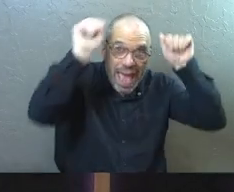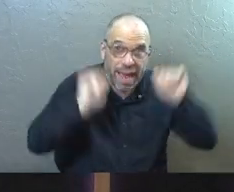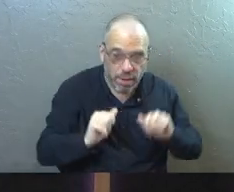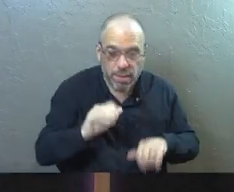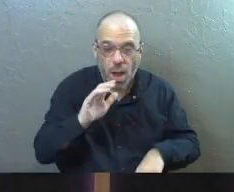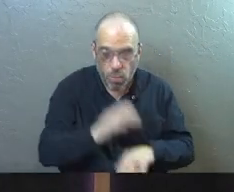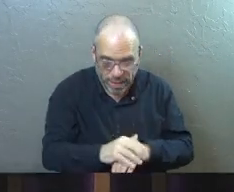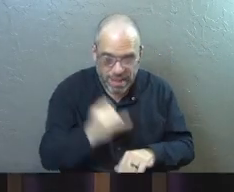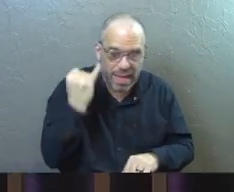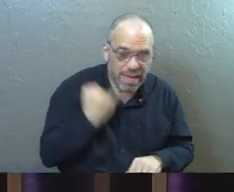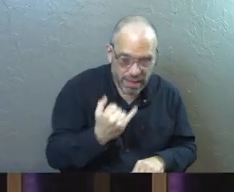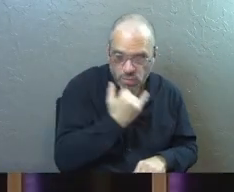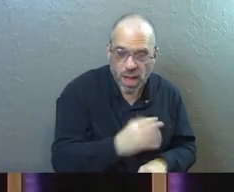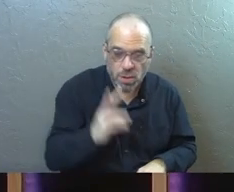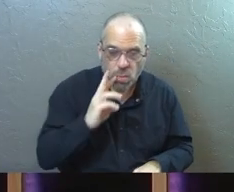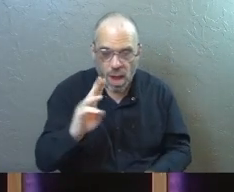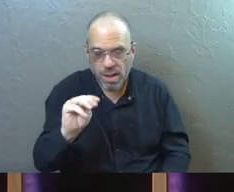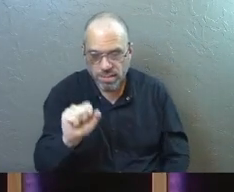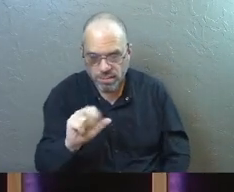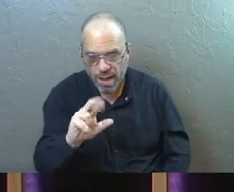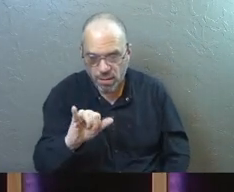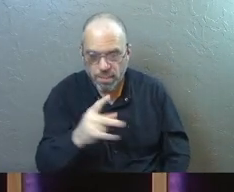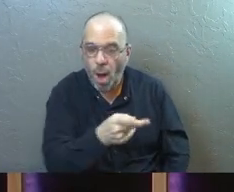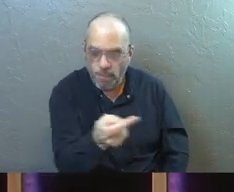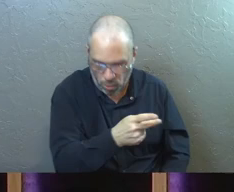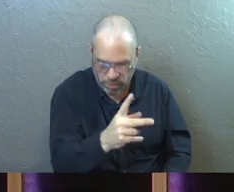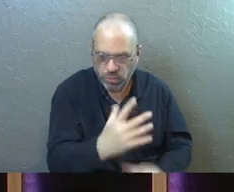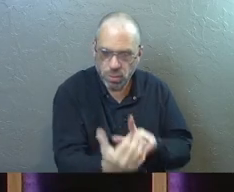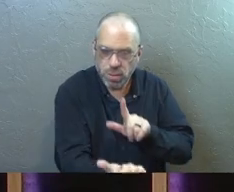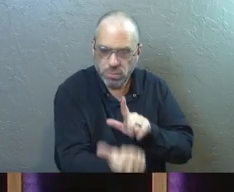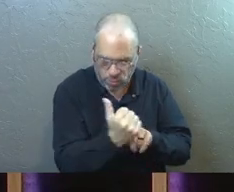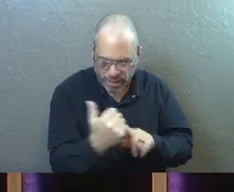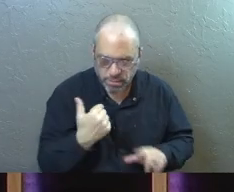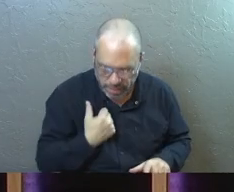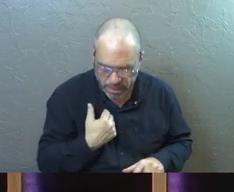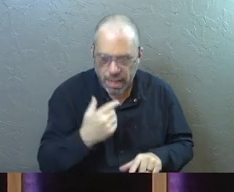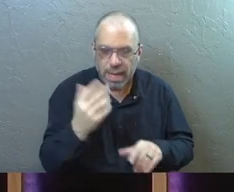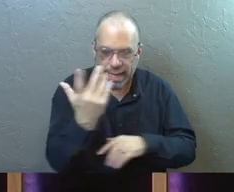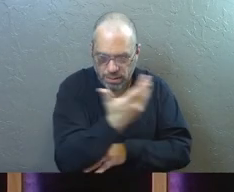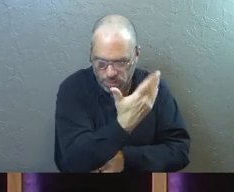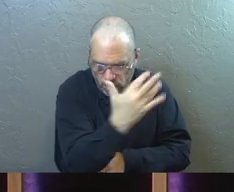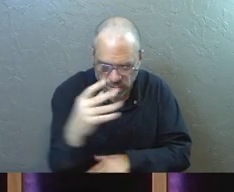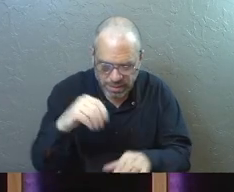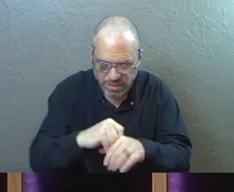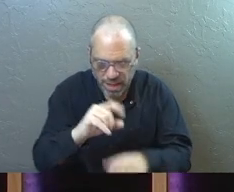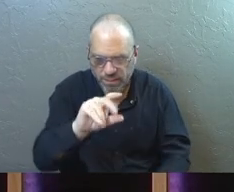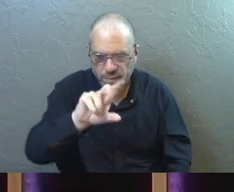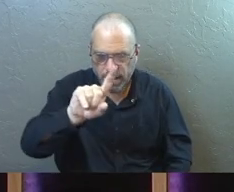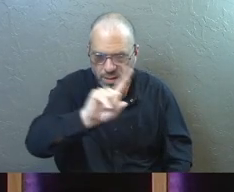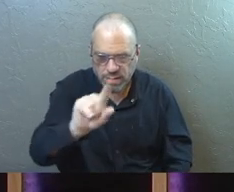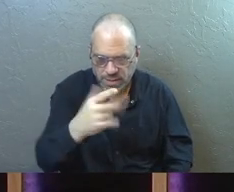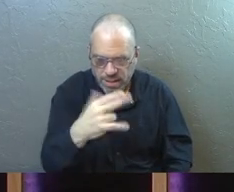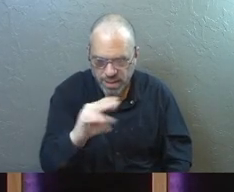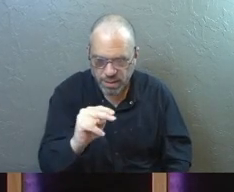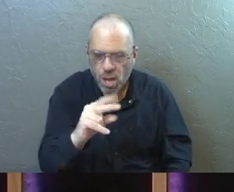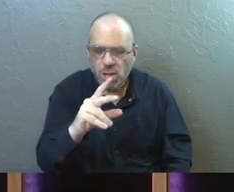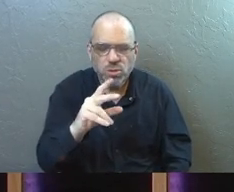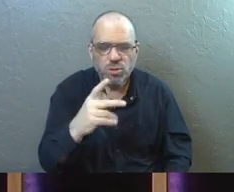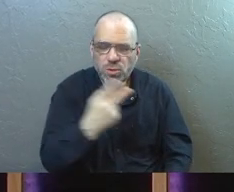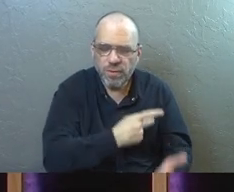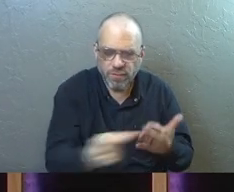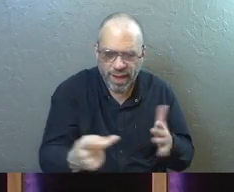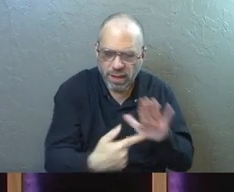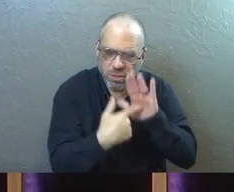Israelites at the waters of Meribah and at Kadesh in the wilderness of Zin. You failed to